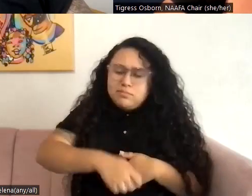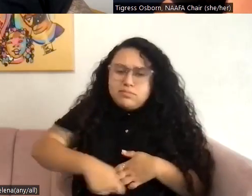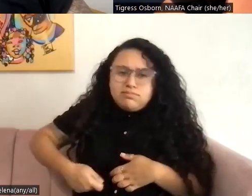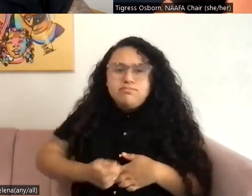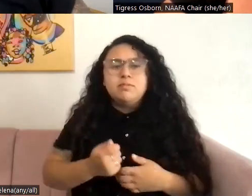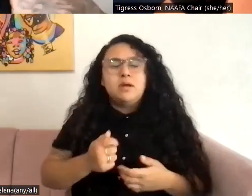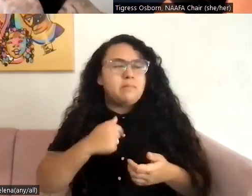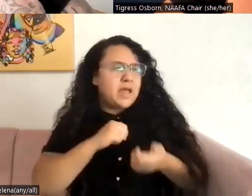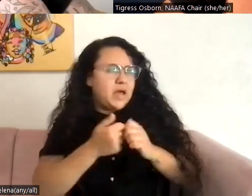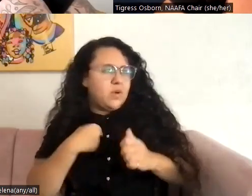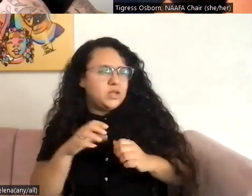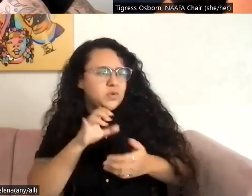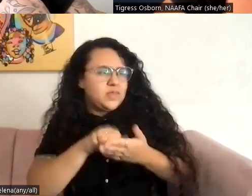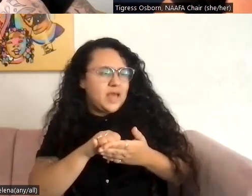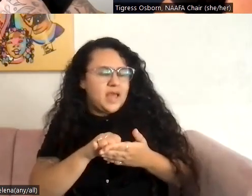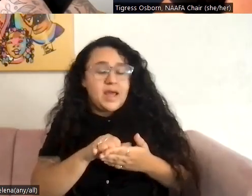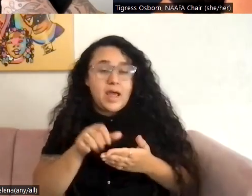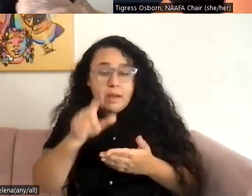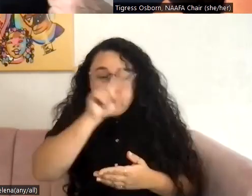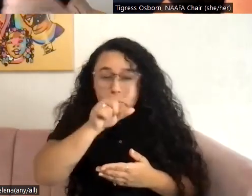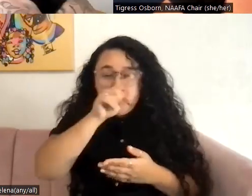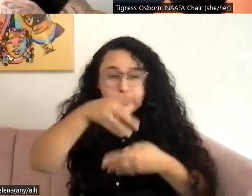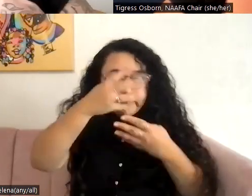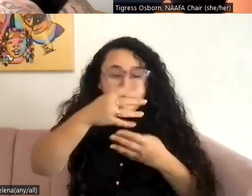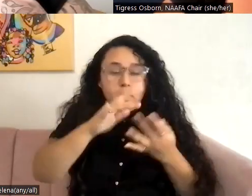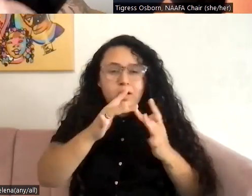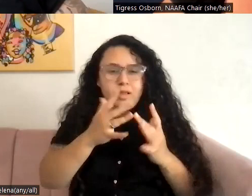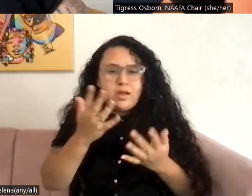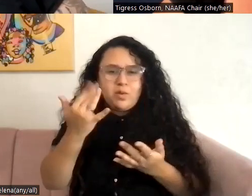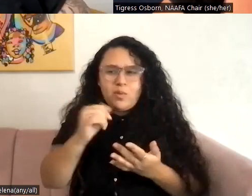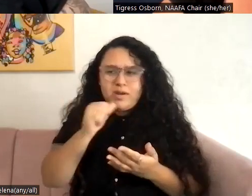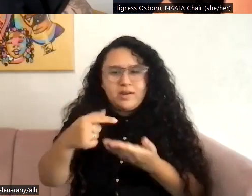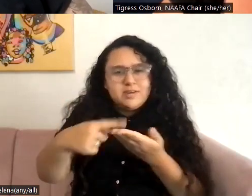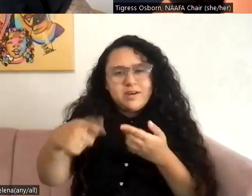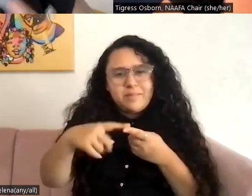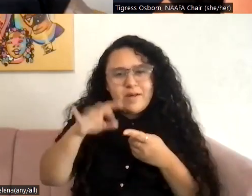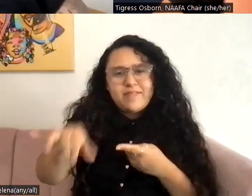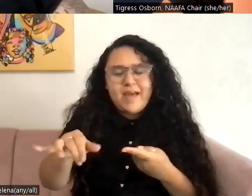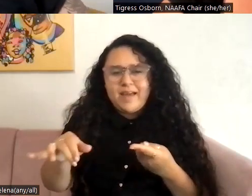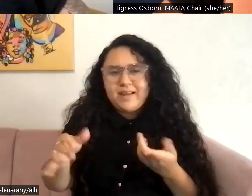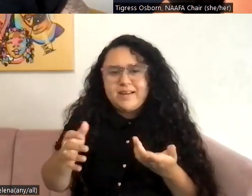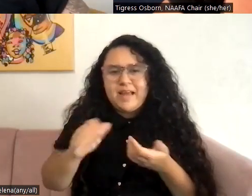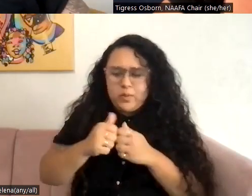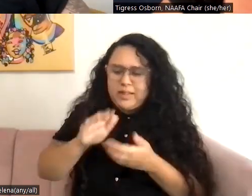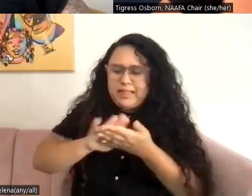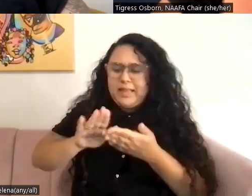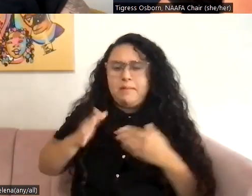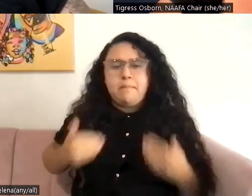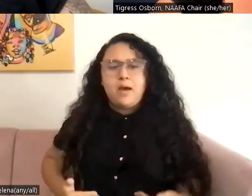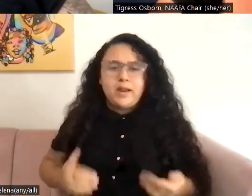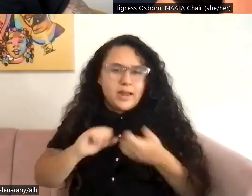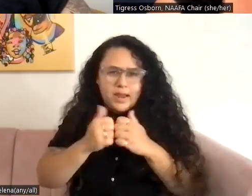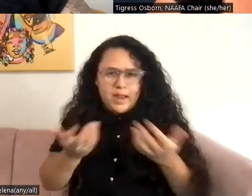yeah, how do we do that? Cause I've been Googling it and like, why aren't we talking about it? So I just started sharing things that